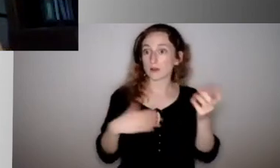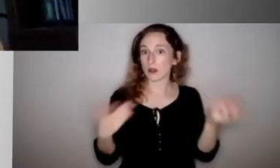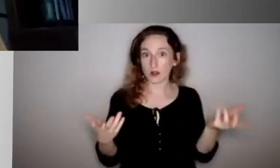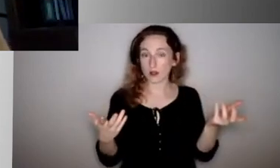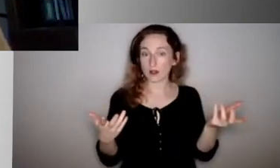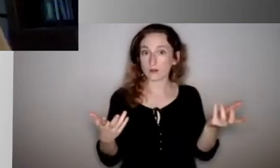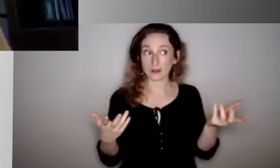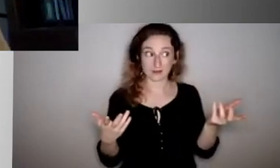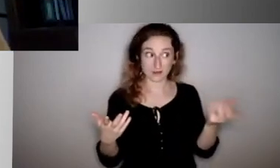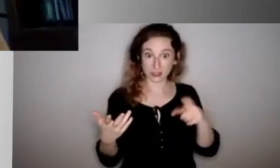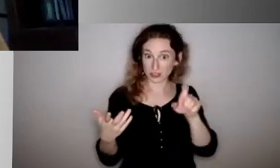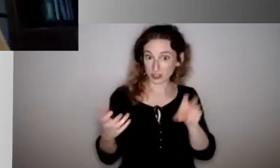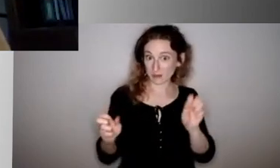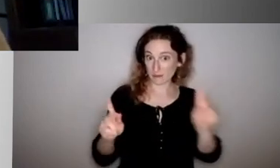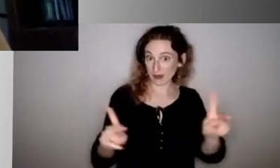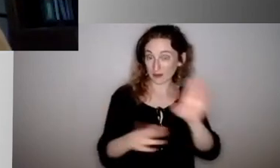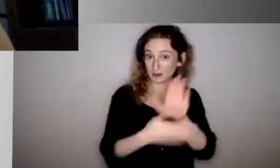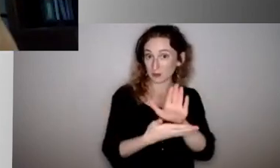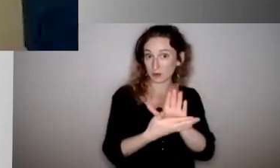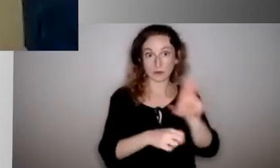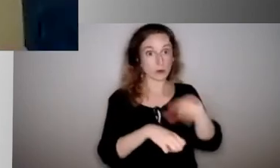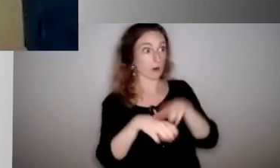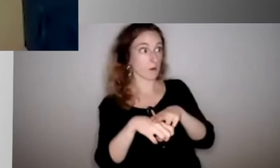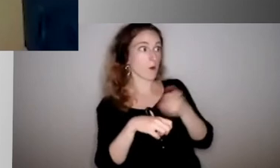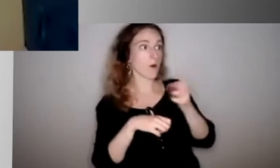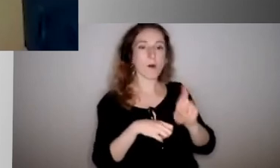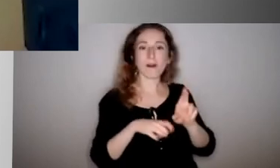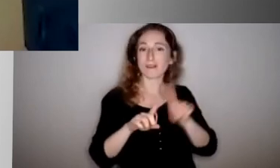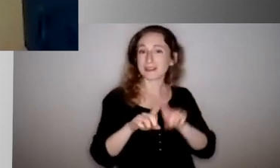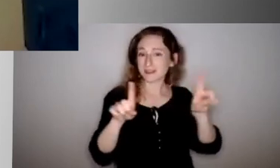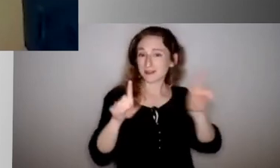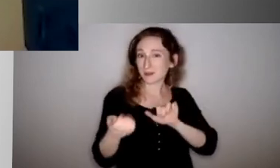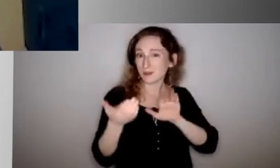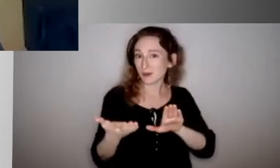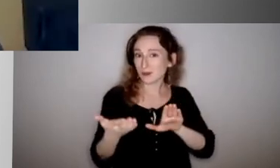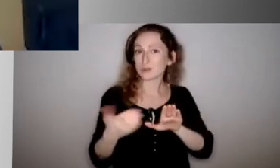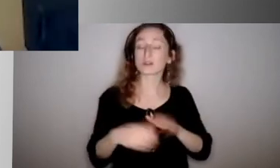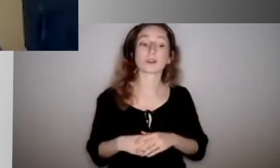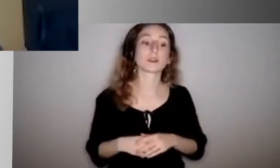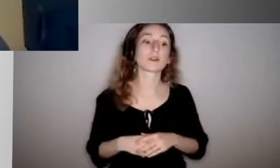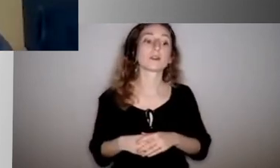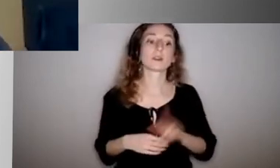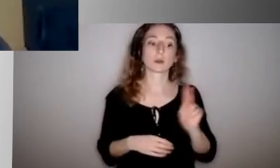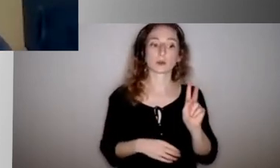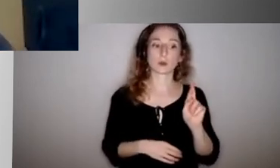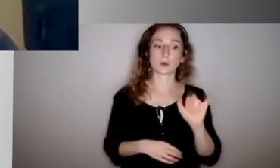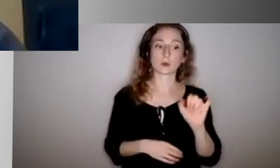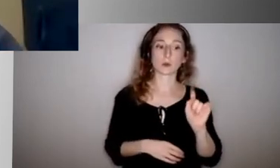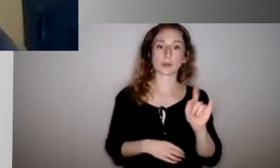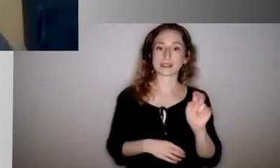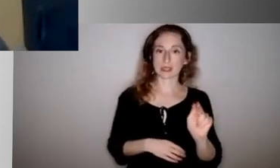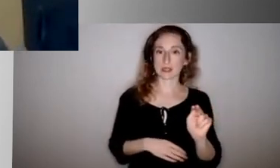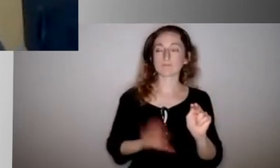to return to school in a different way? Can anyone respond to that? Great. So I know when the